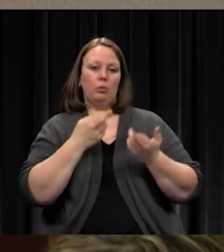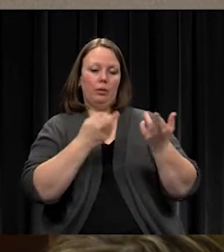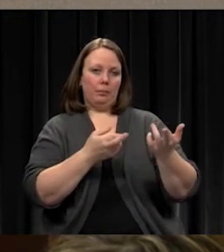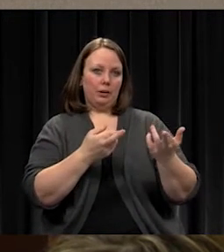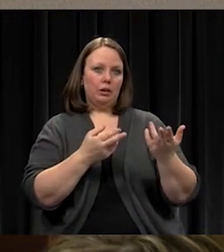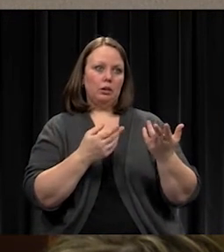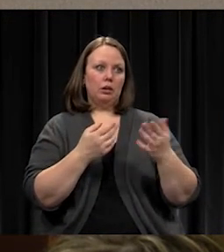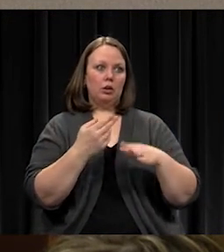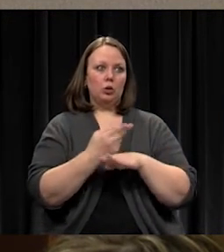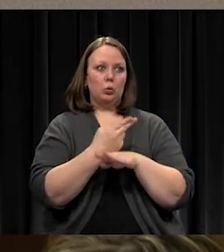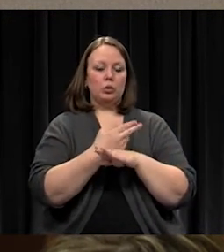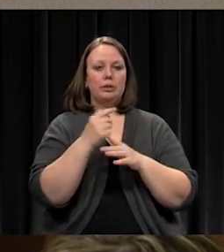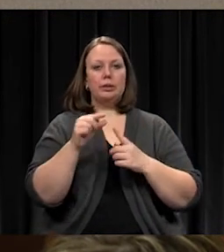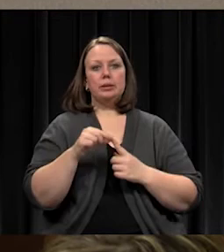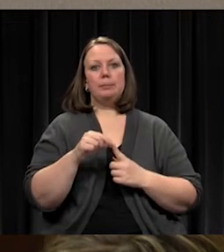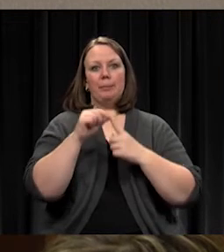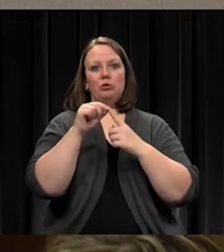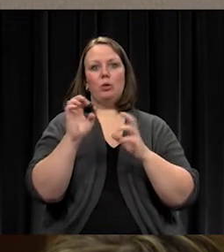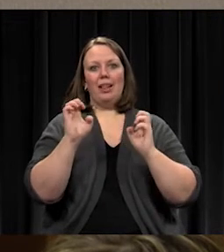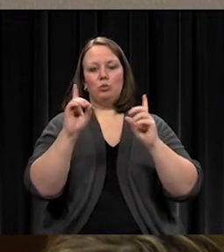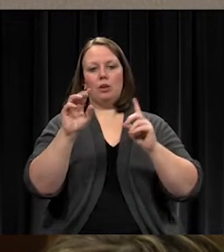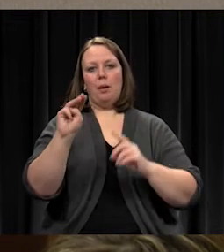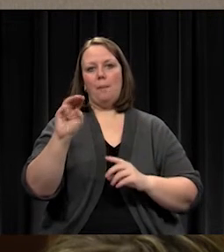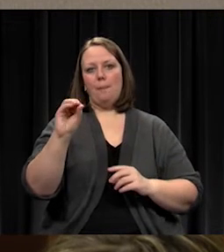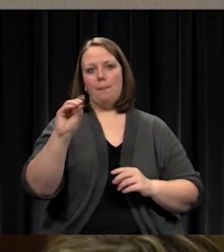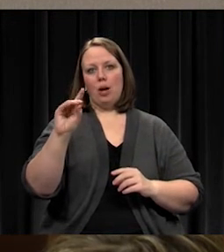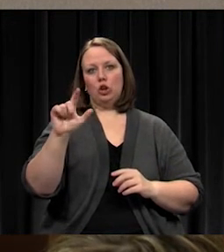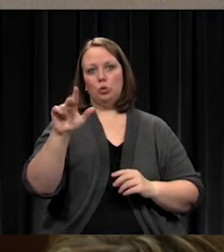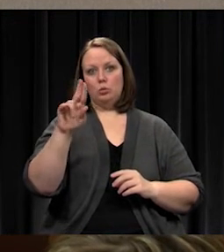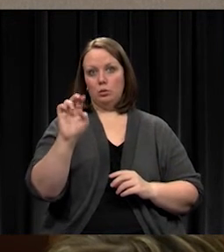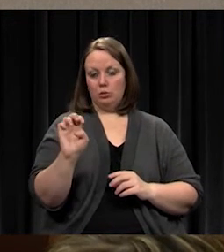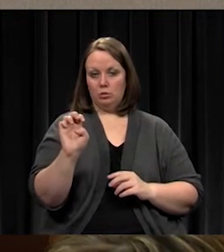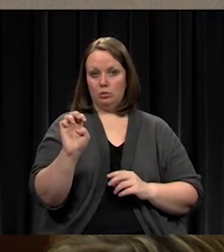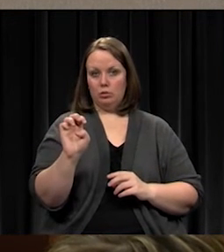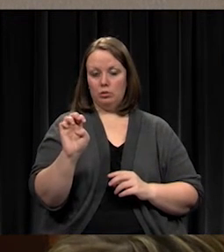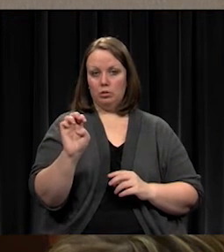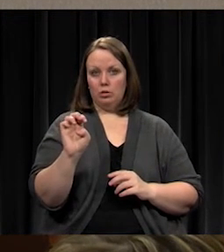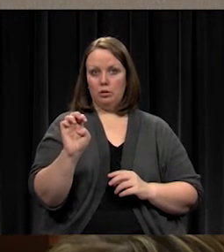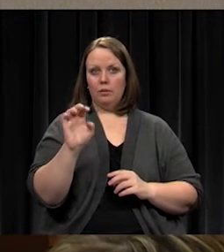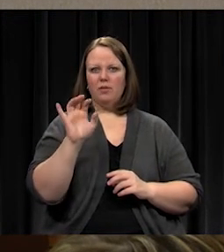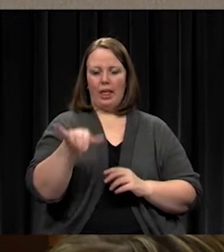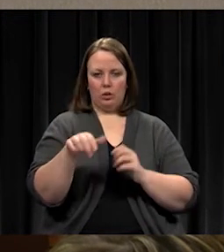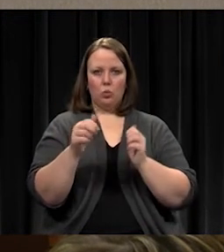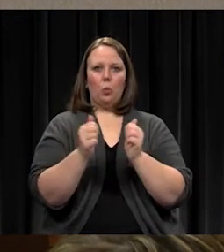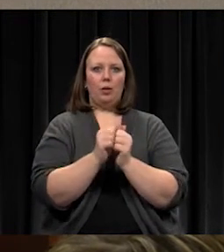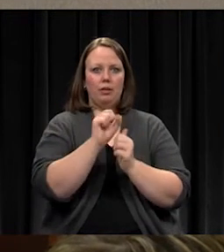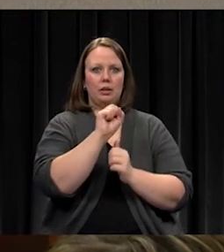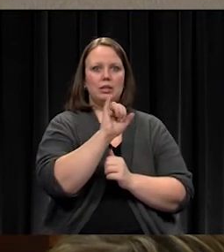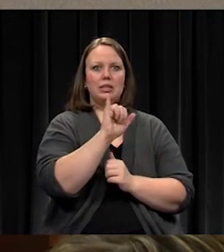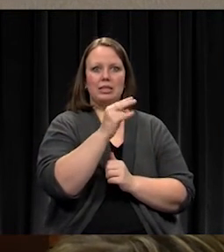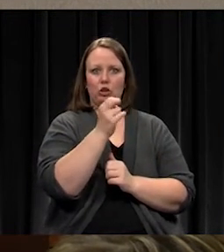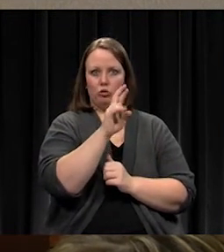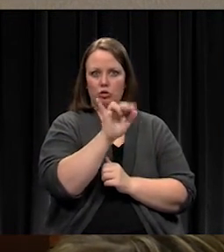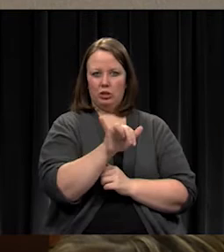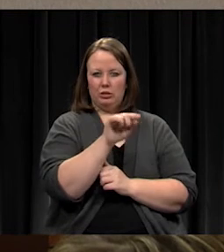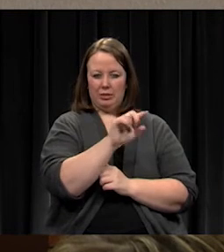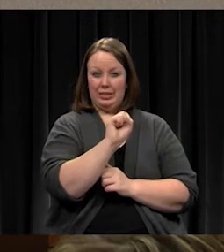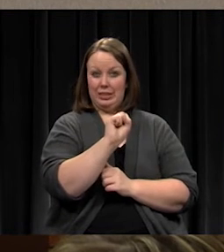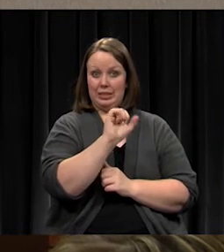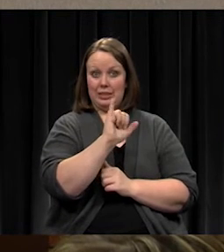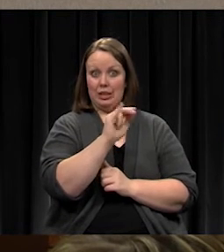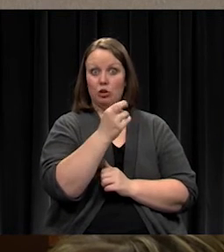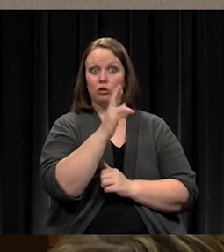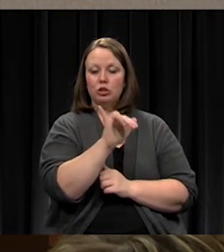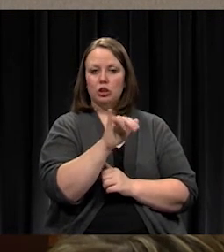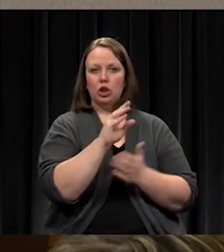special education module that comes with Synergy. That's our student information system. We've had that up and